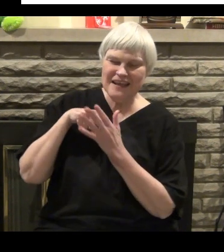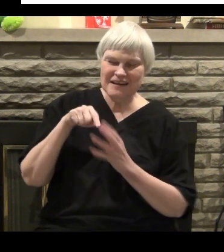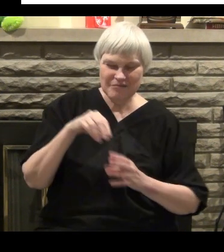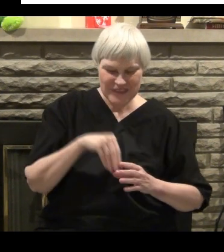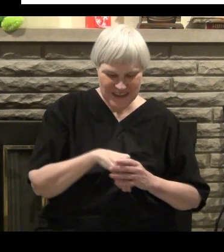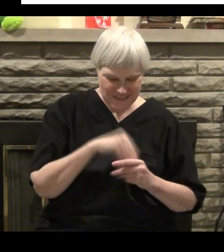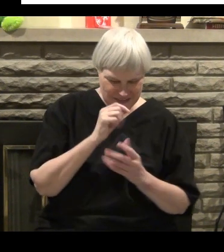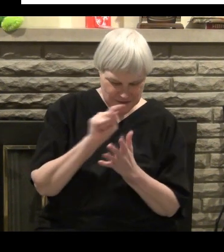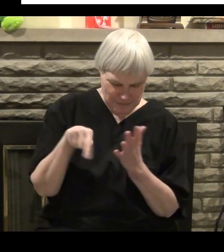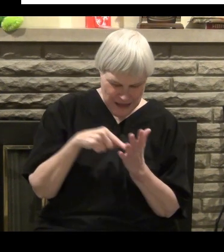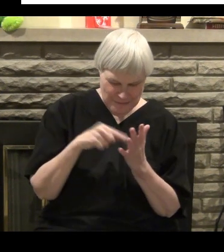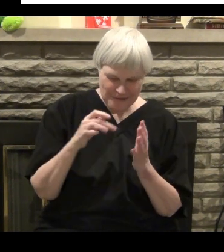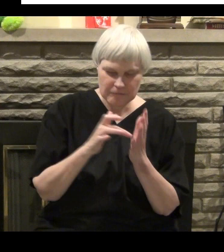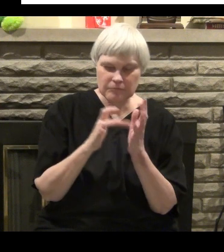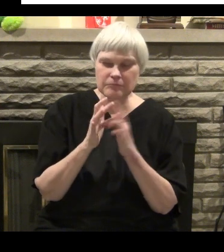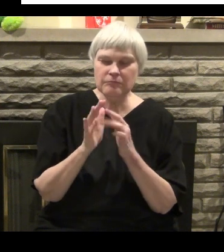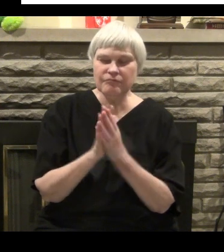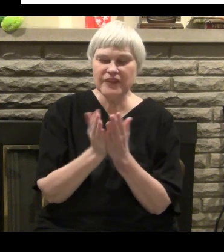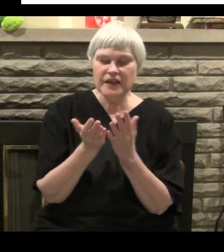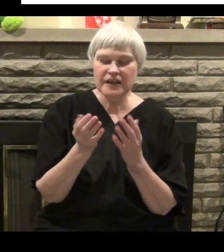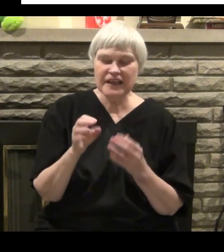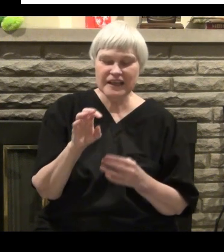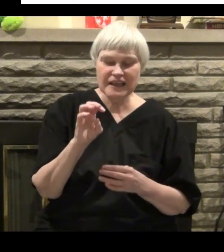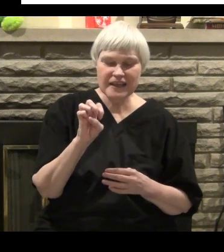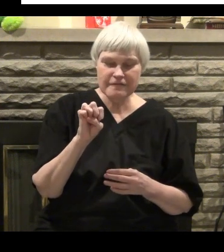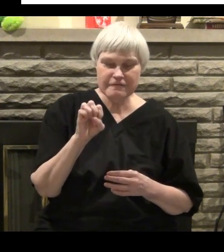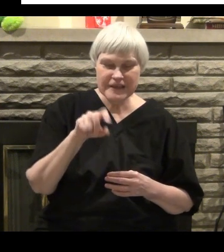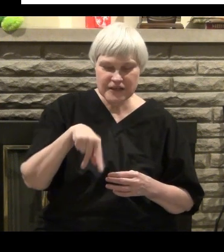But here's what God showed me from the Douay-Rheims Bible.